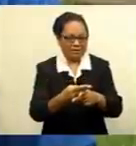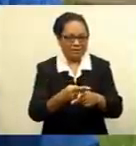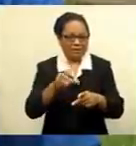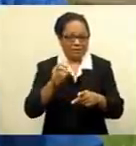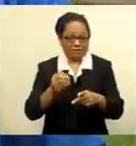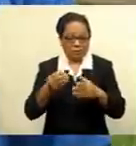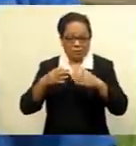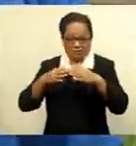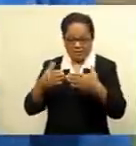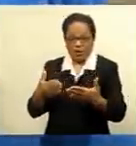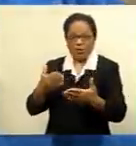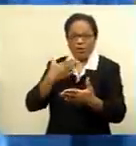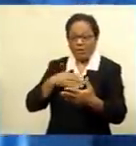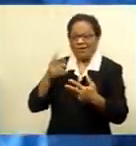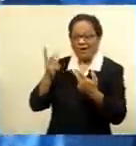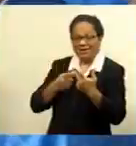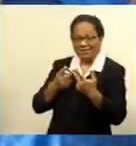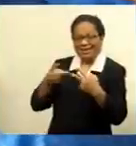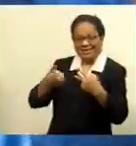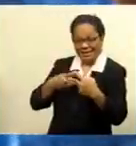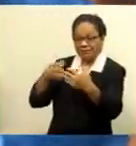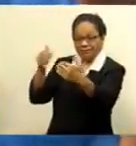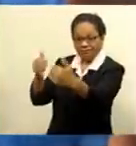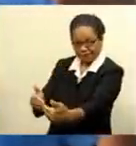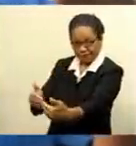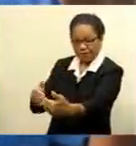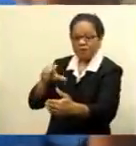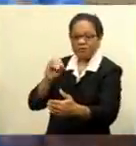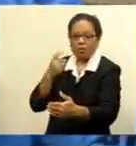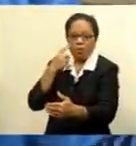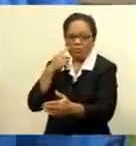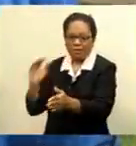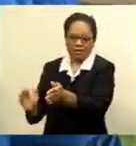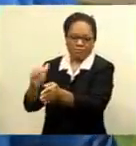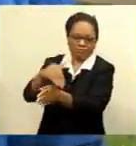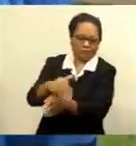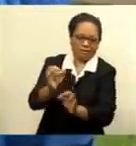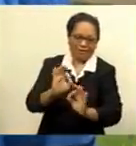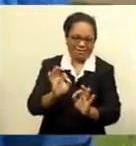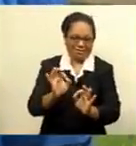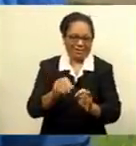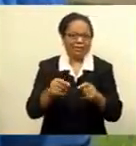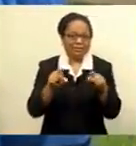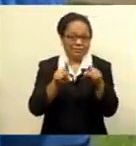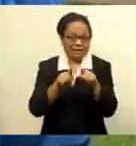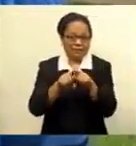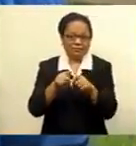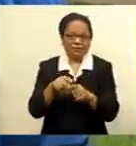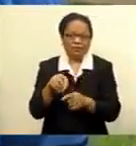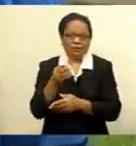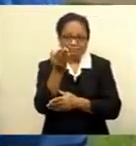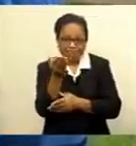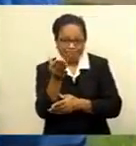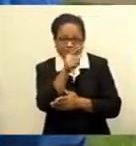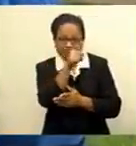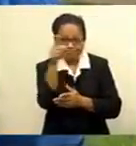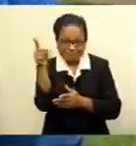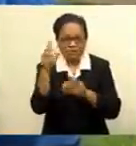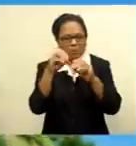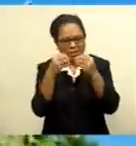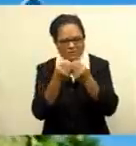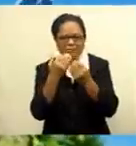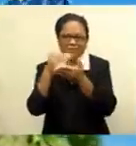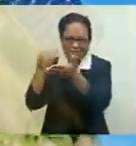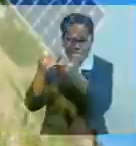plantation to avoid the inflow of water during rising tides. We are also seeking assistance from agencies that can help us with this